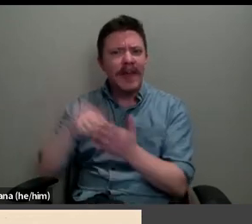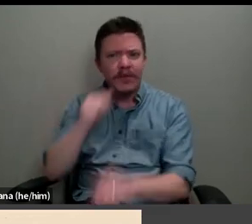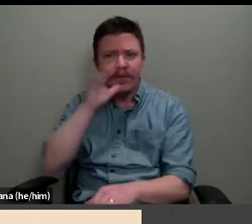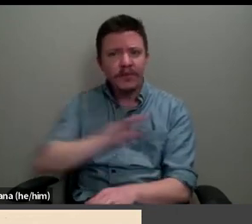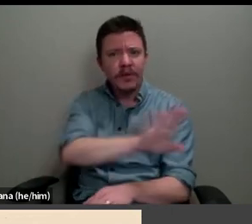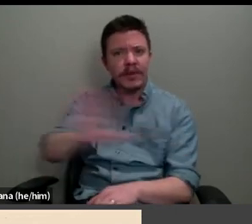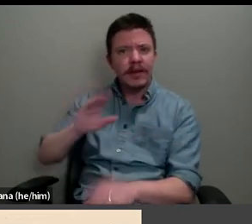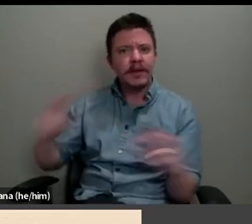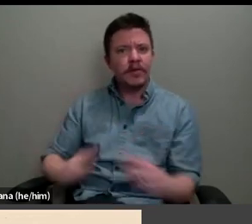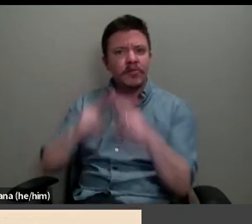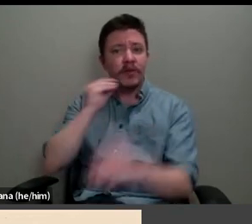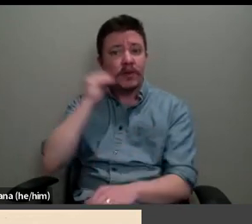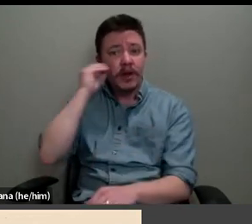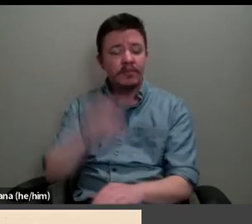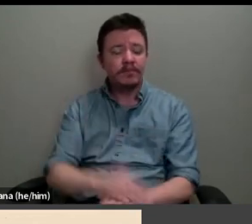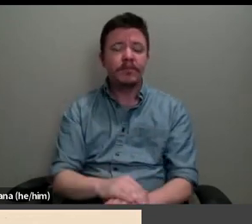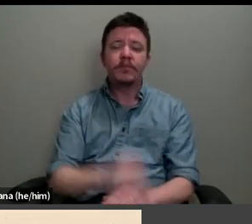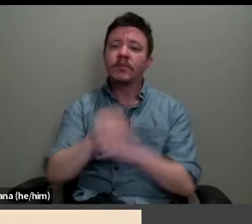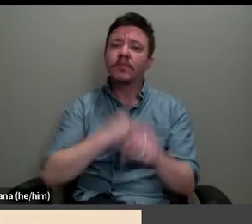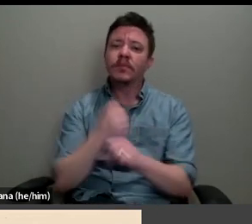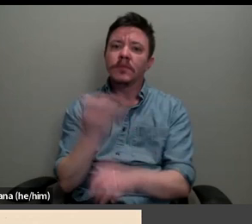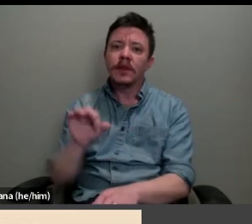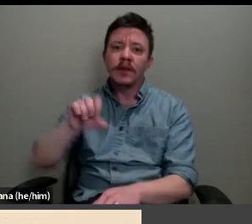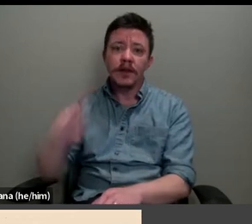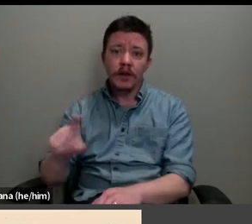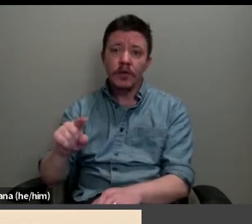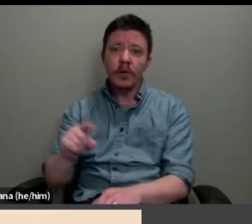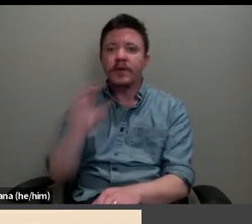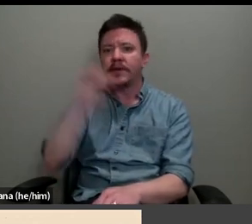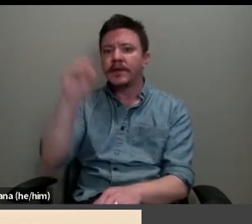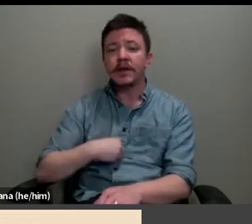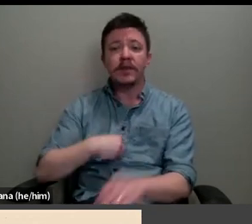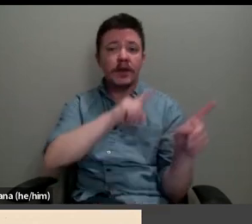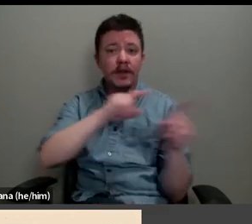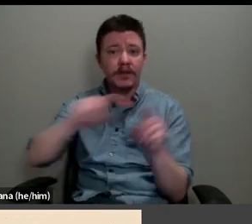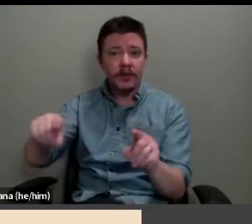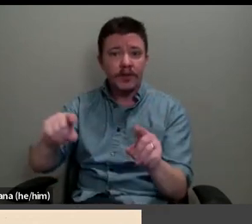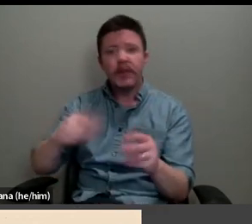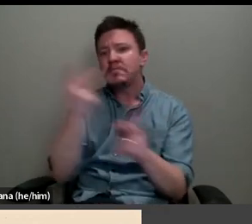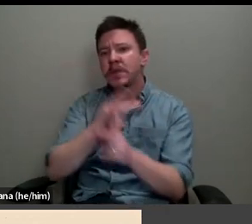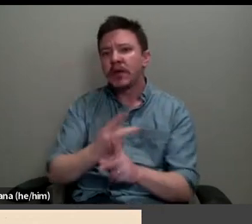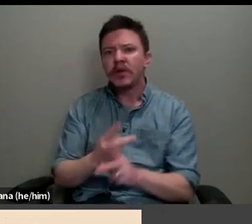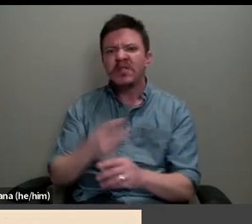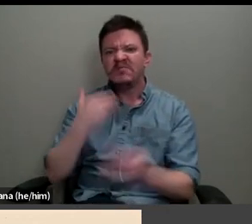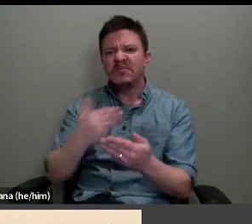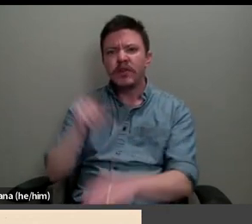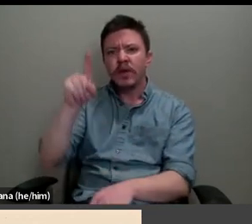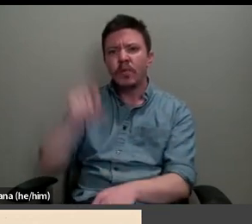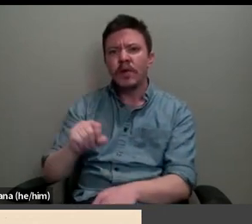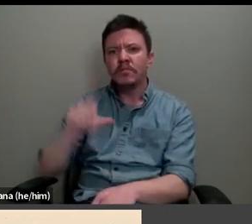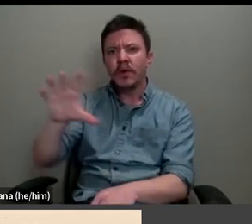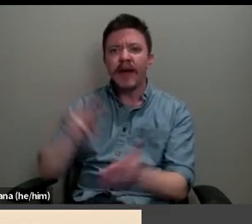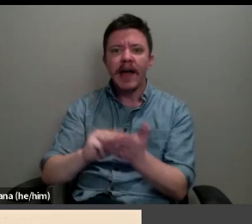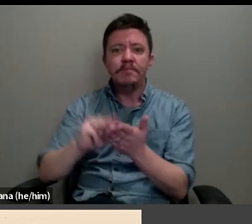A 1901 statistical survey calculated that nearly 1.5 million people or 7